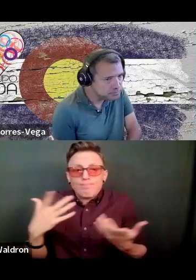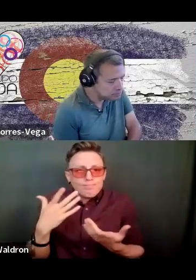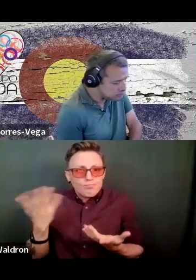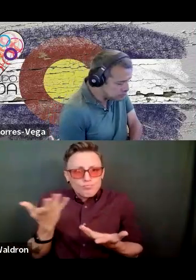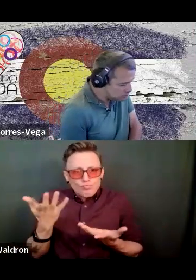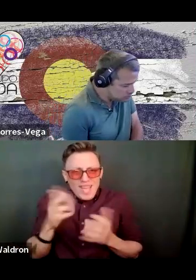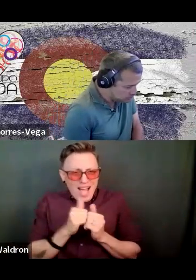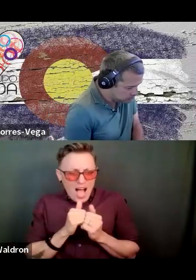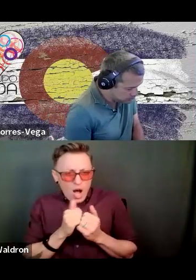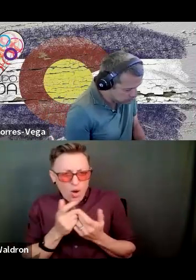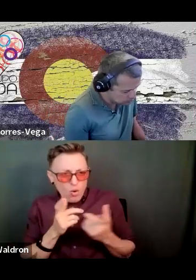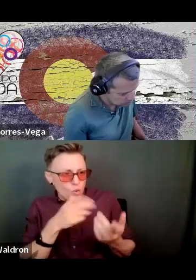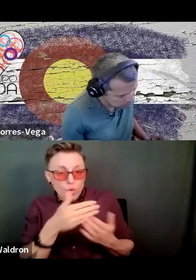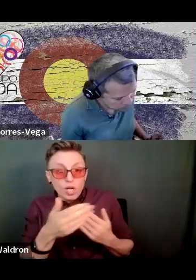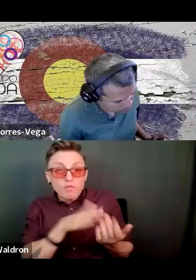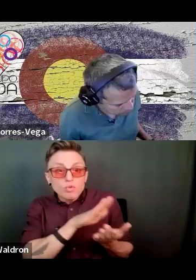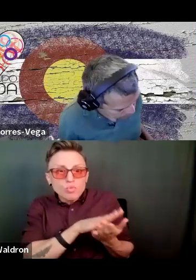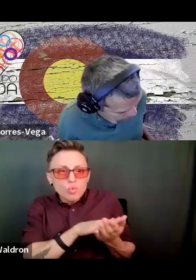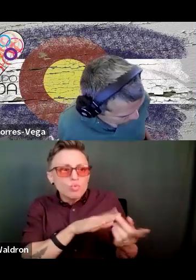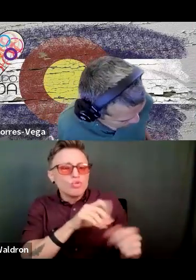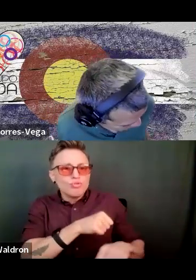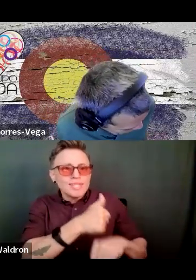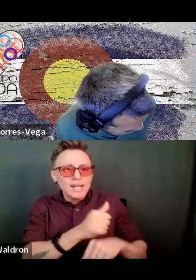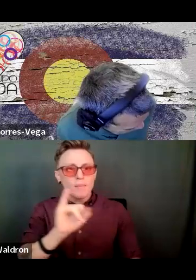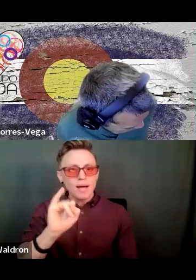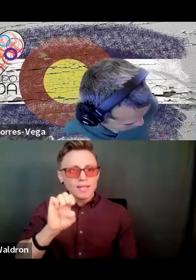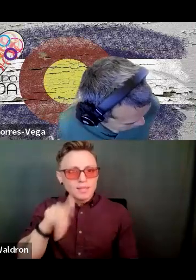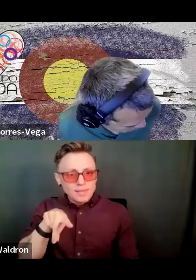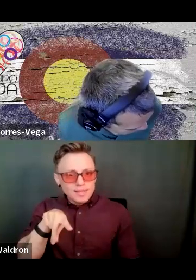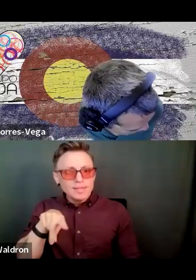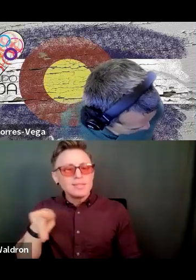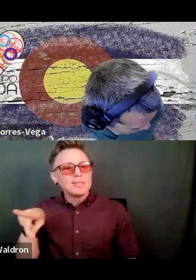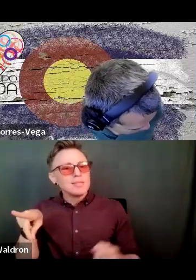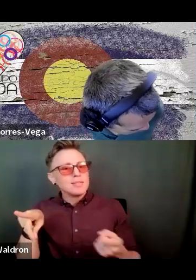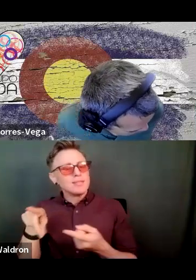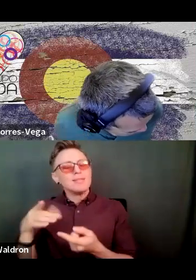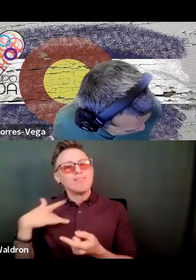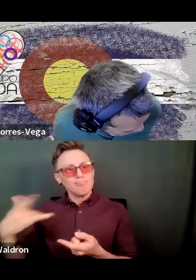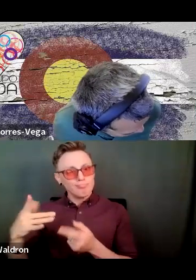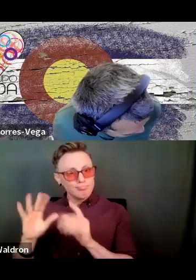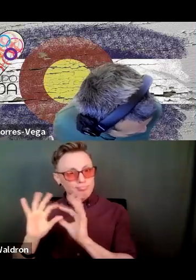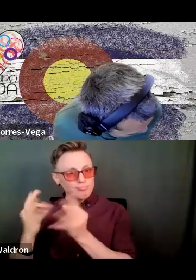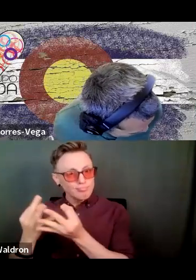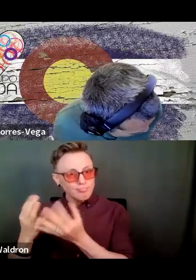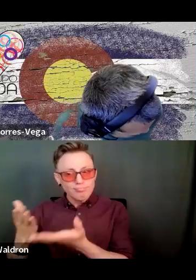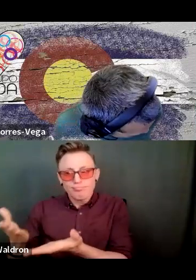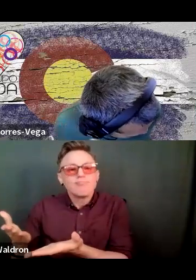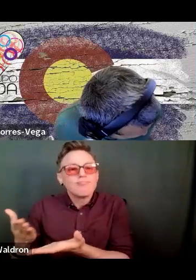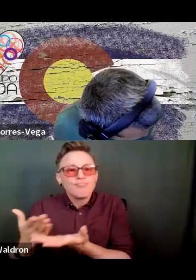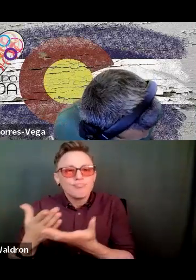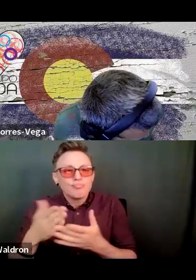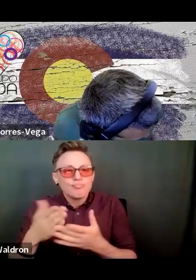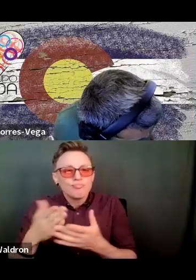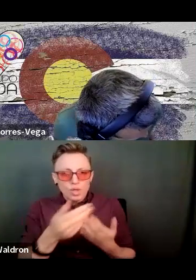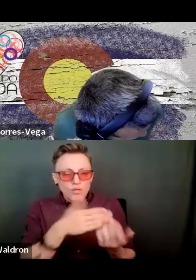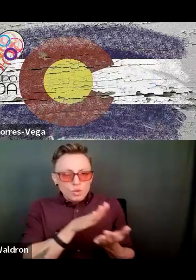to be able to implement the IEP because many times the families had, you know, were dealing with the school systems that